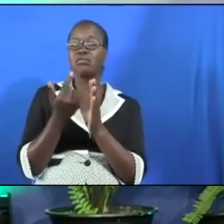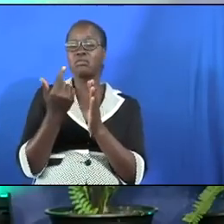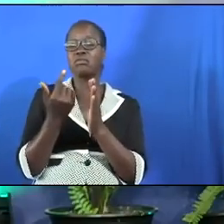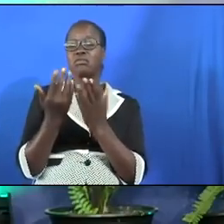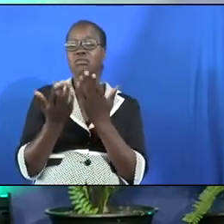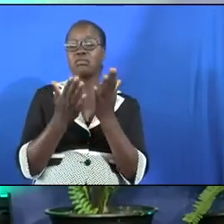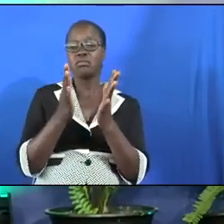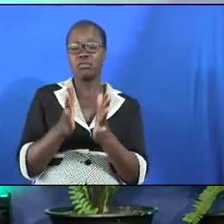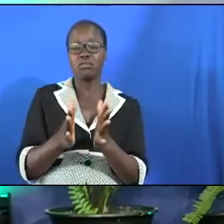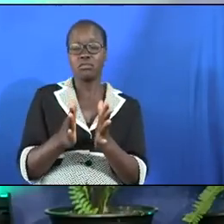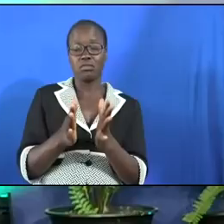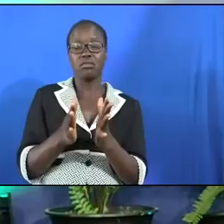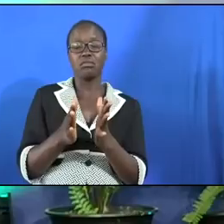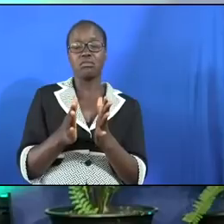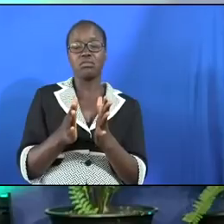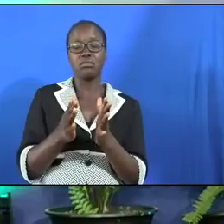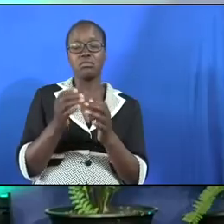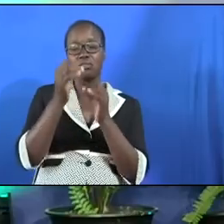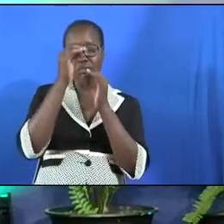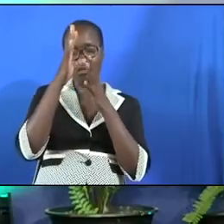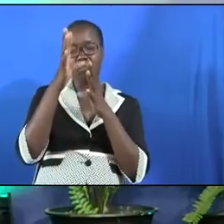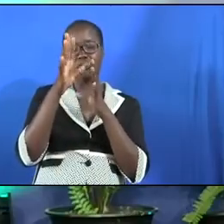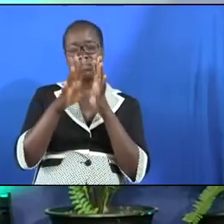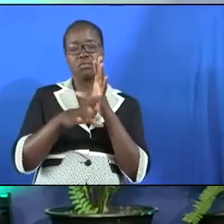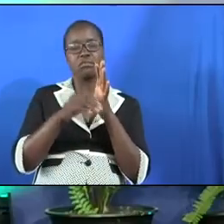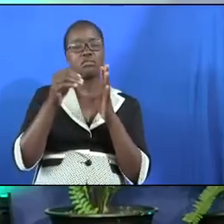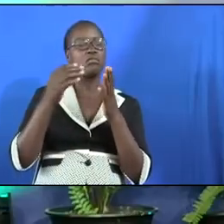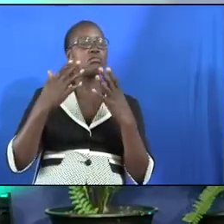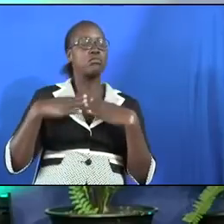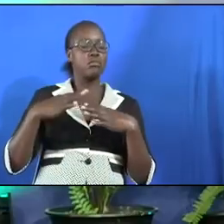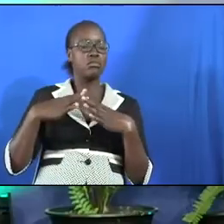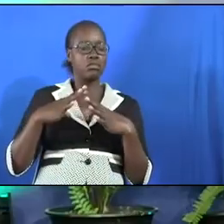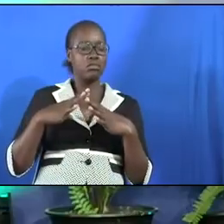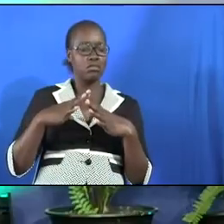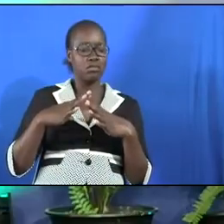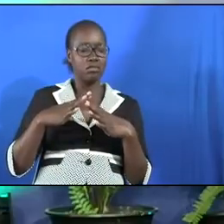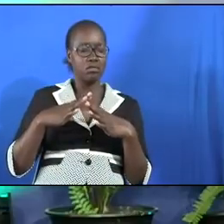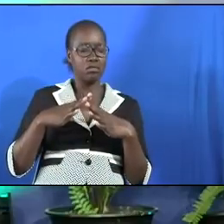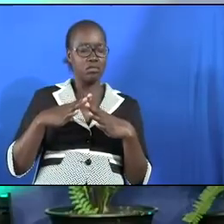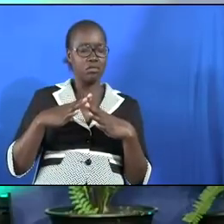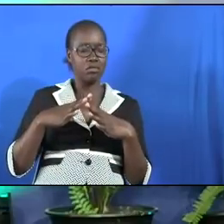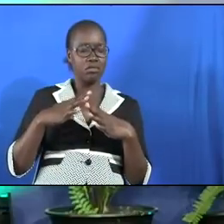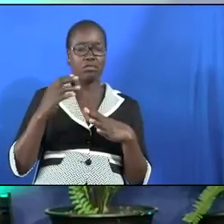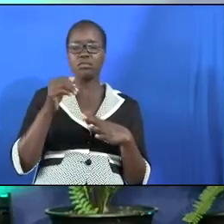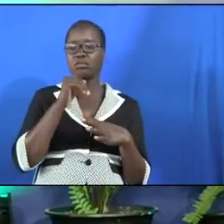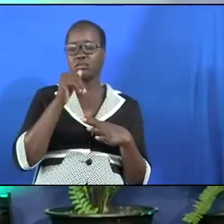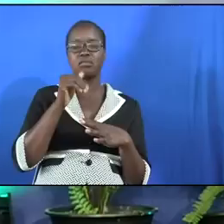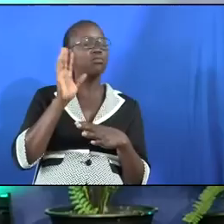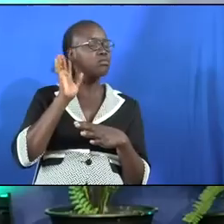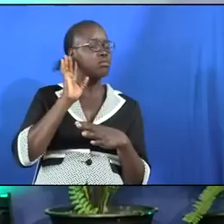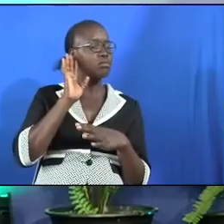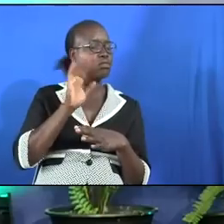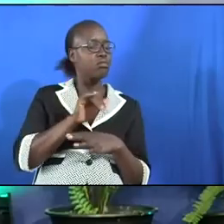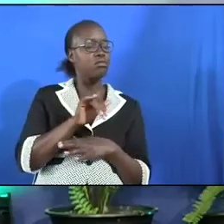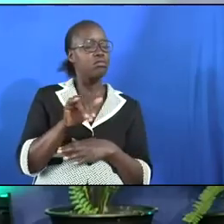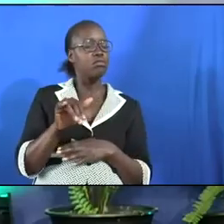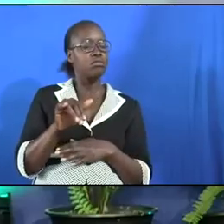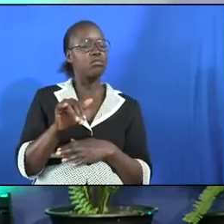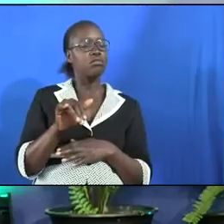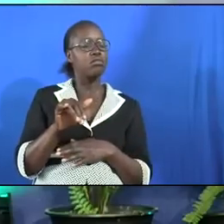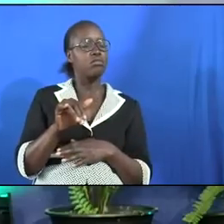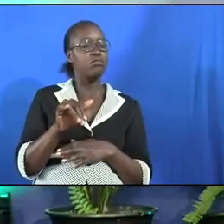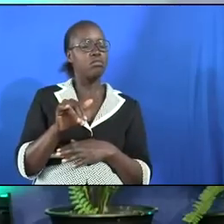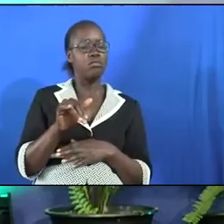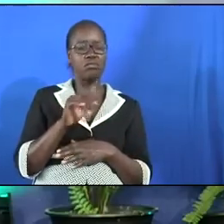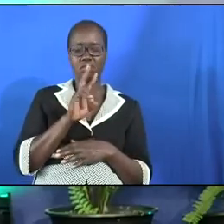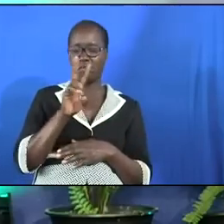his servants father we are a proud people who will not listen to those who are whom we